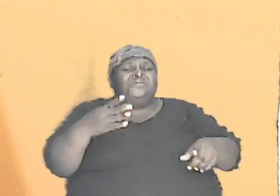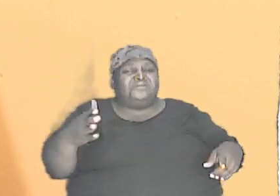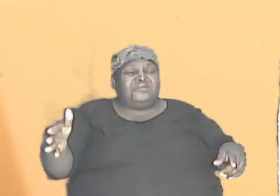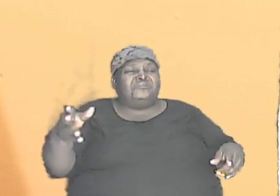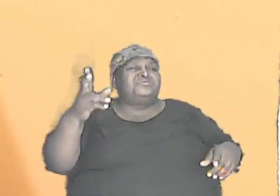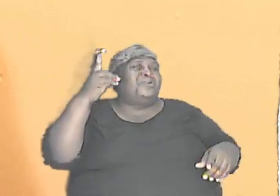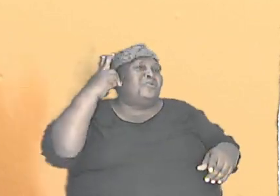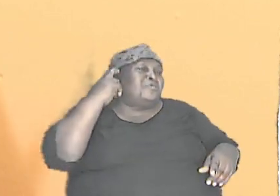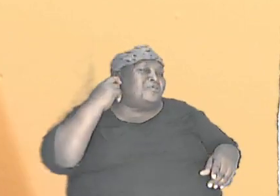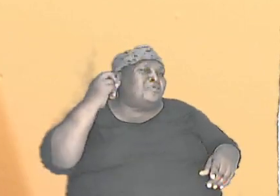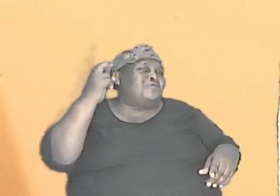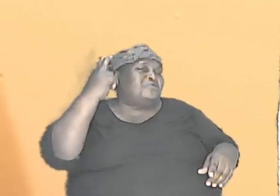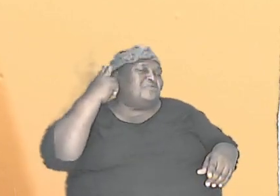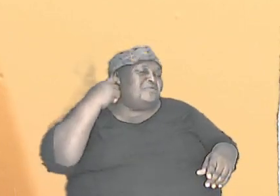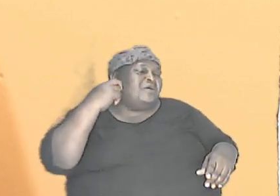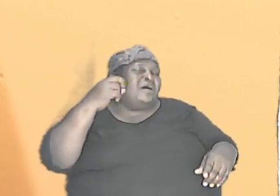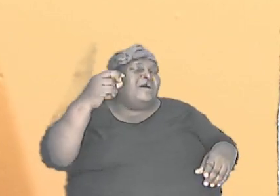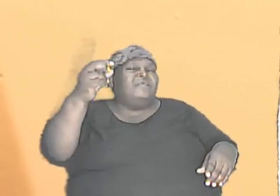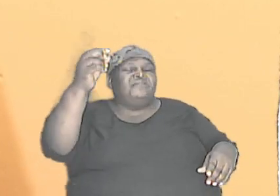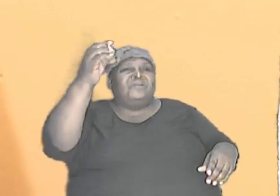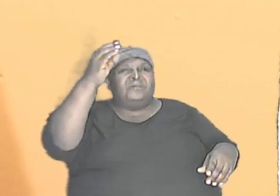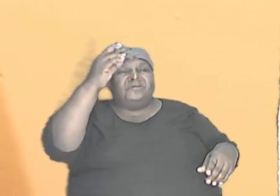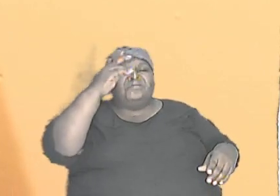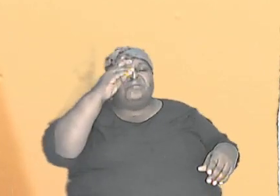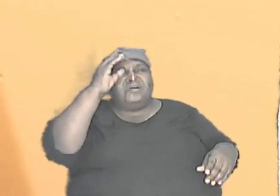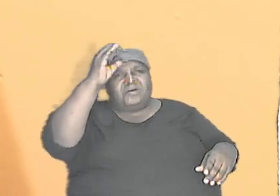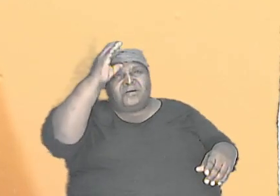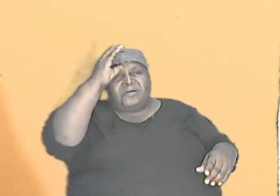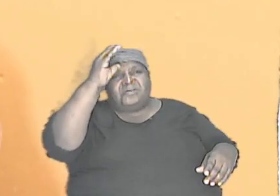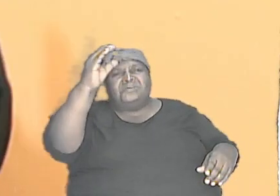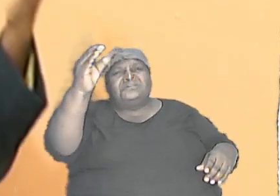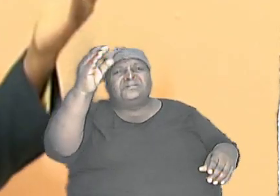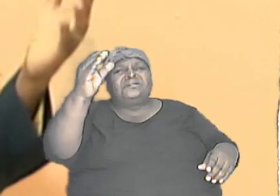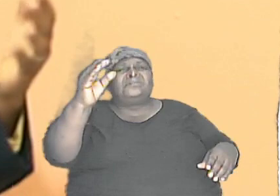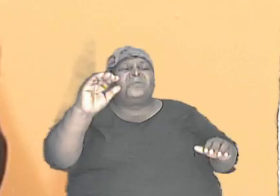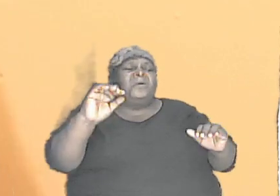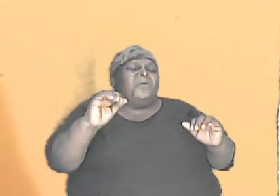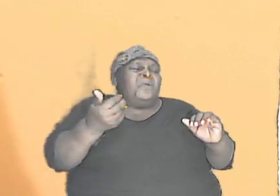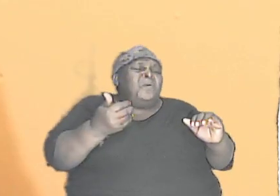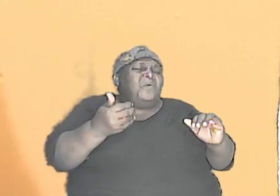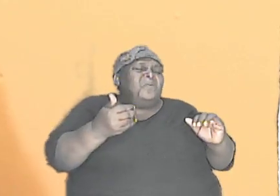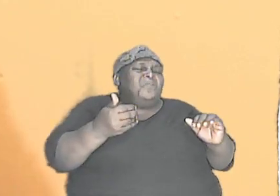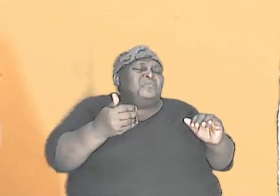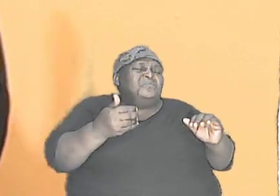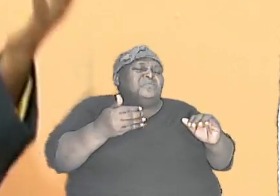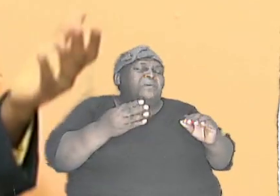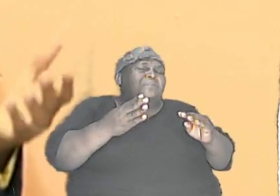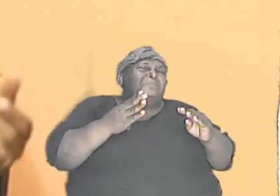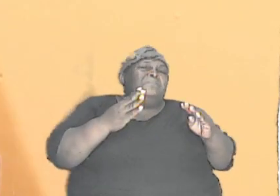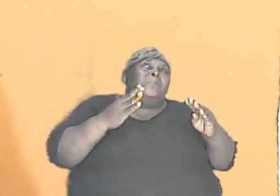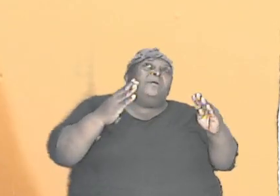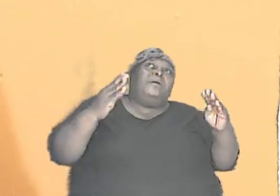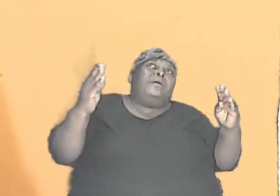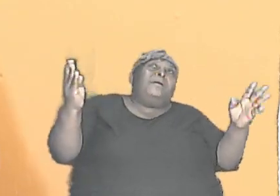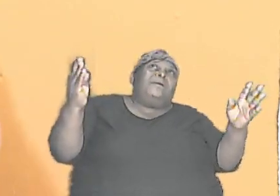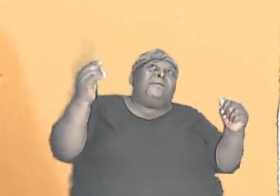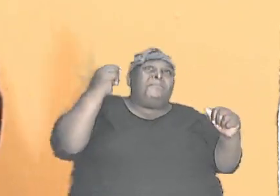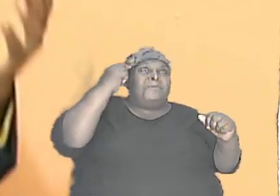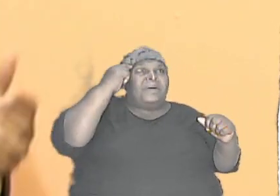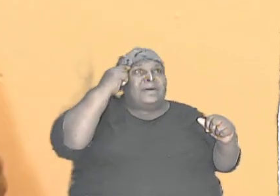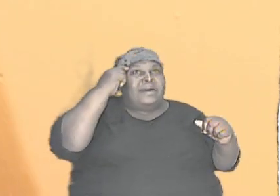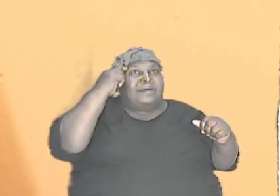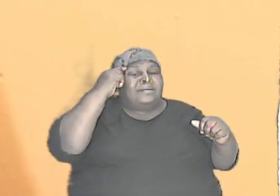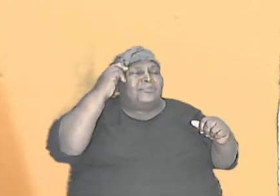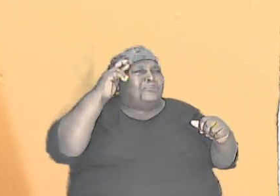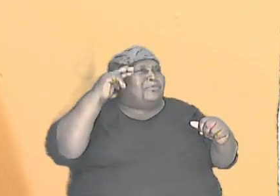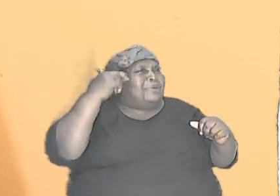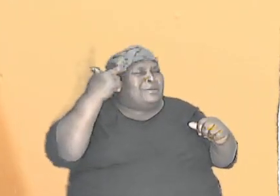a context from which to expand our minds and expand our reasoning and expand